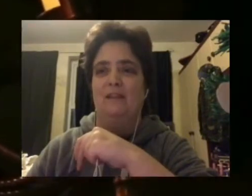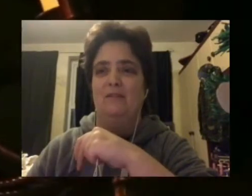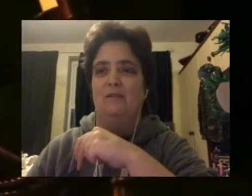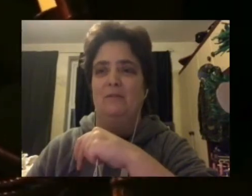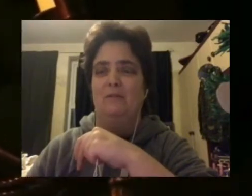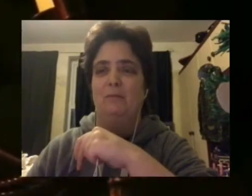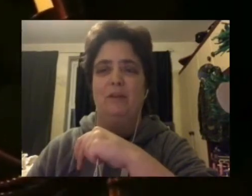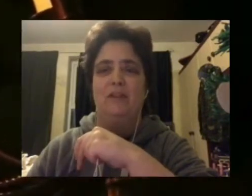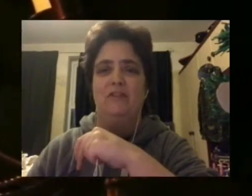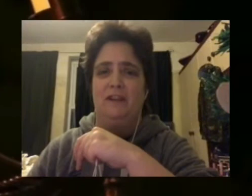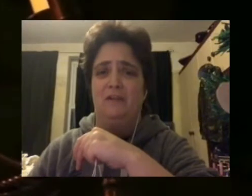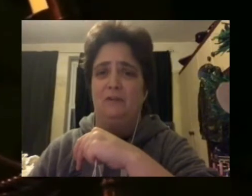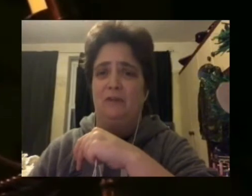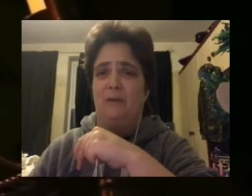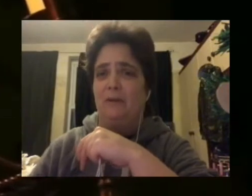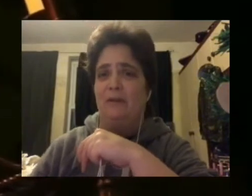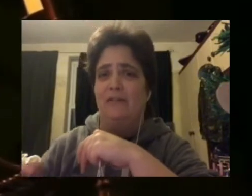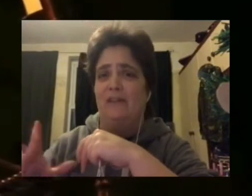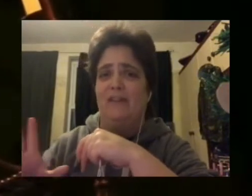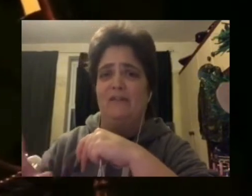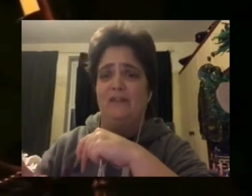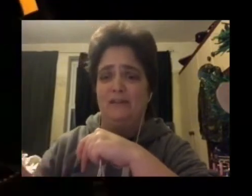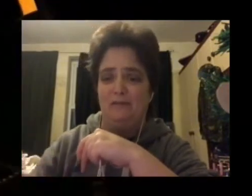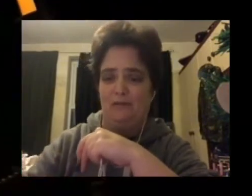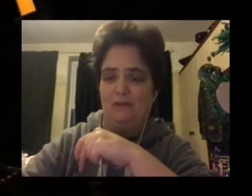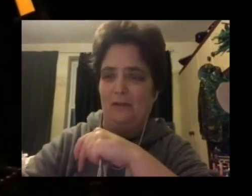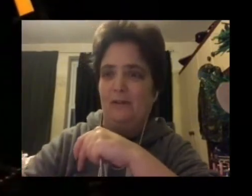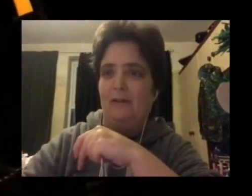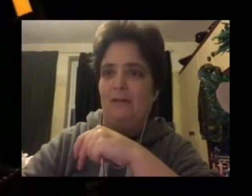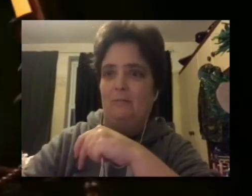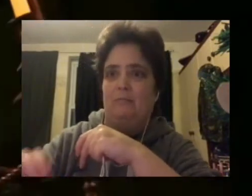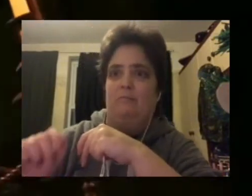And there's like spooky shenanigans going on ever since?